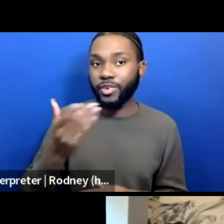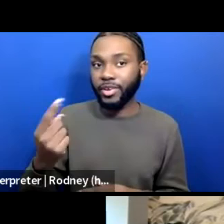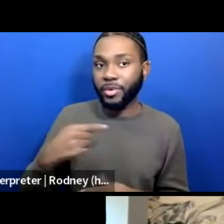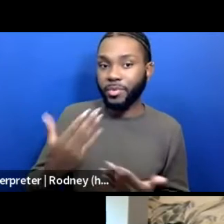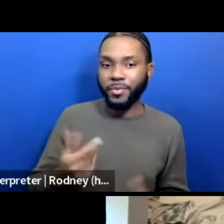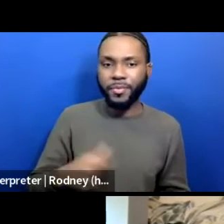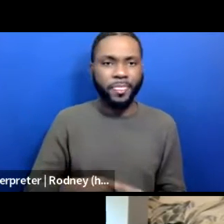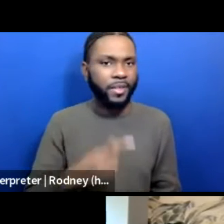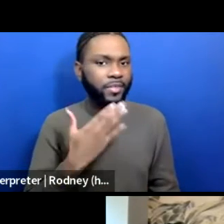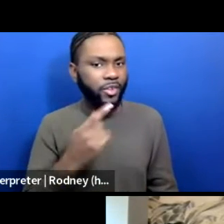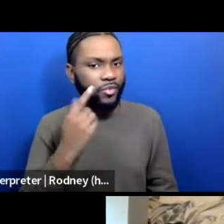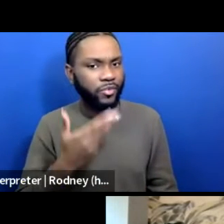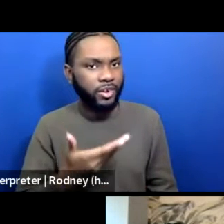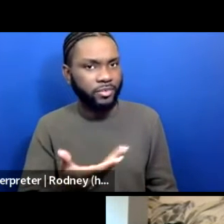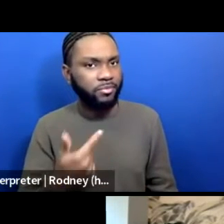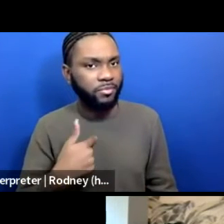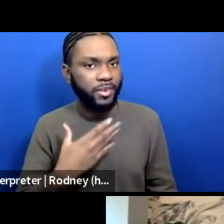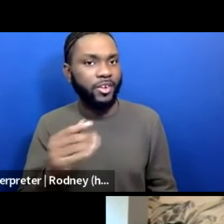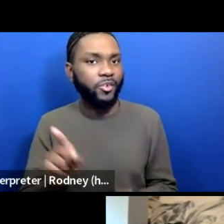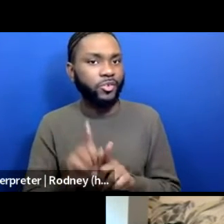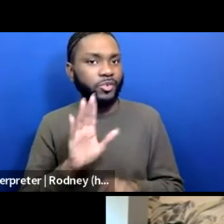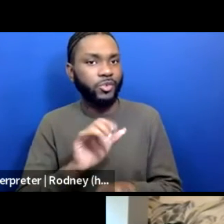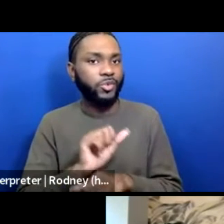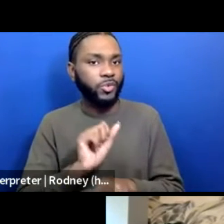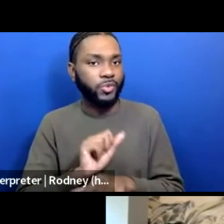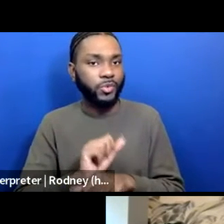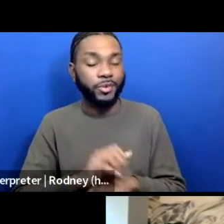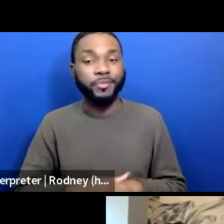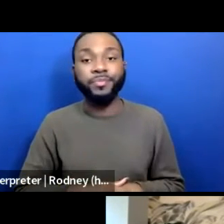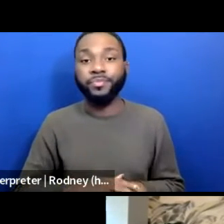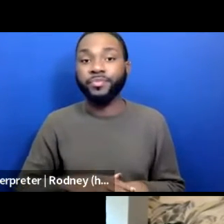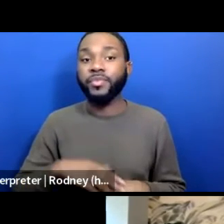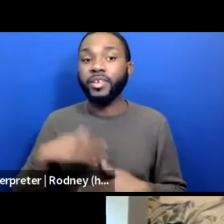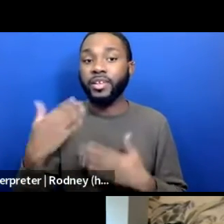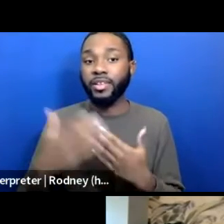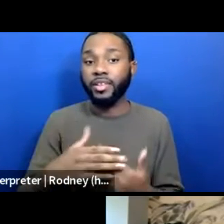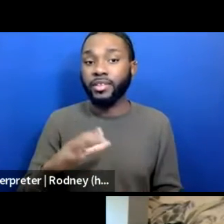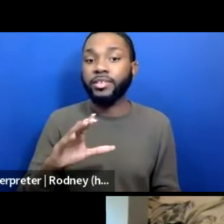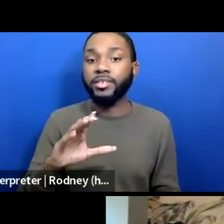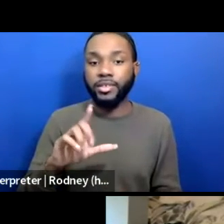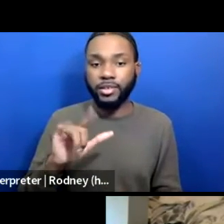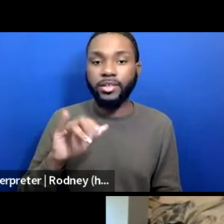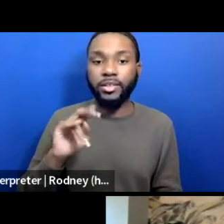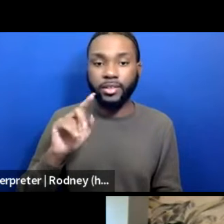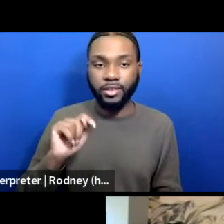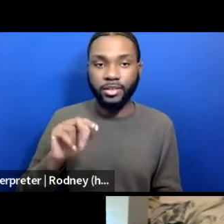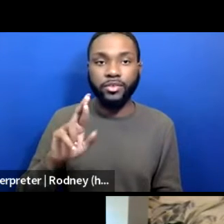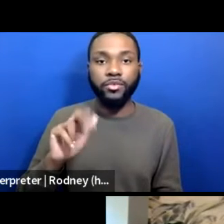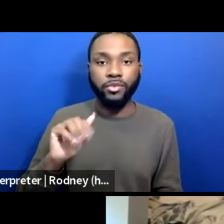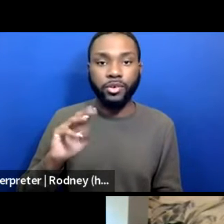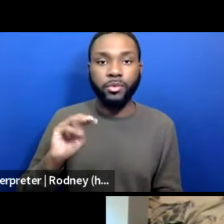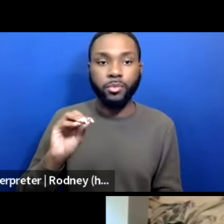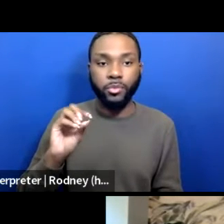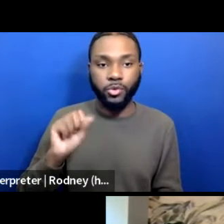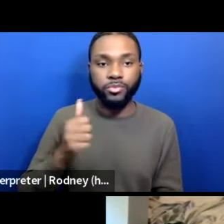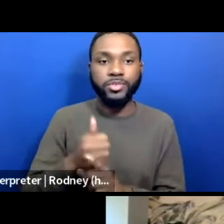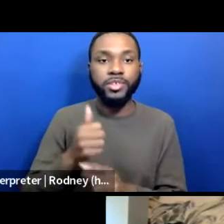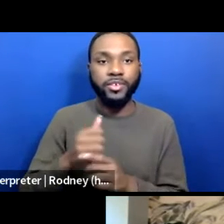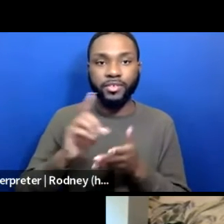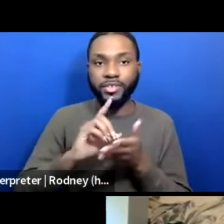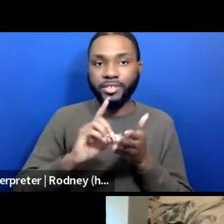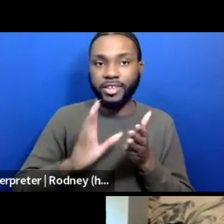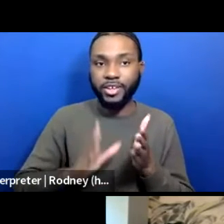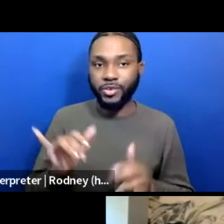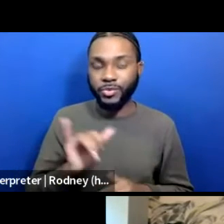you do. Oh, likewise. And next, Clint Ramos, who is a designer extraordinaire as well. Congratulations